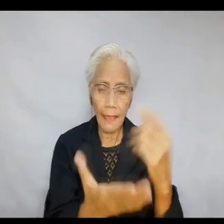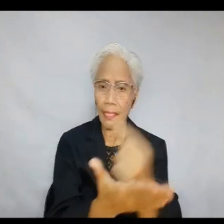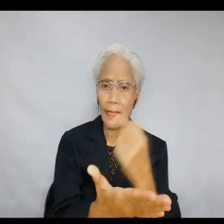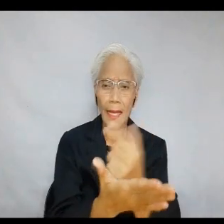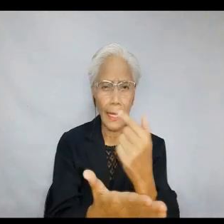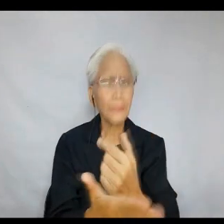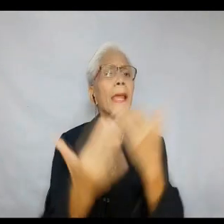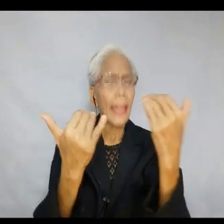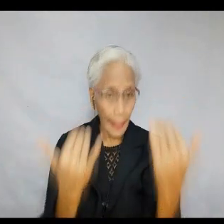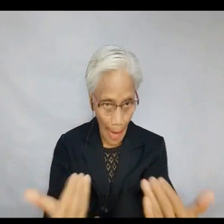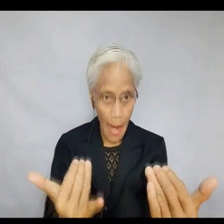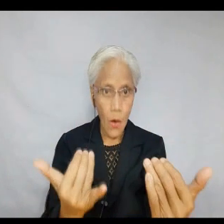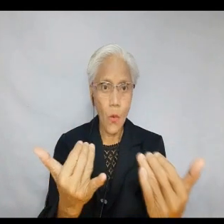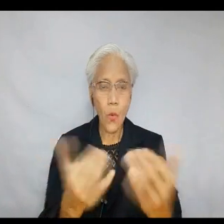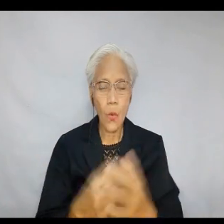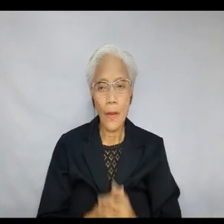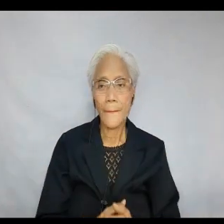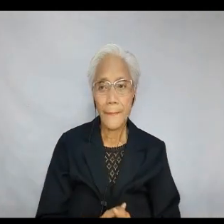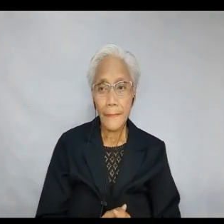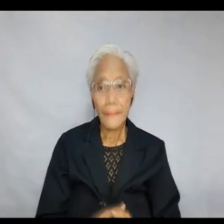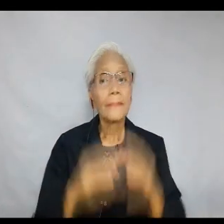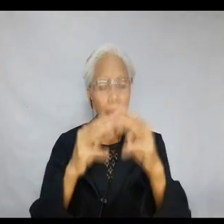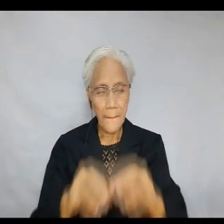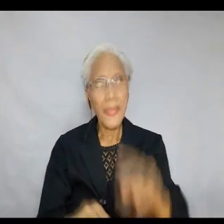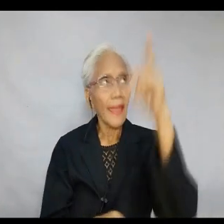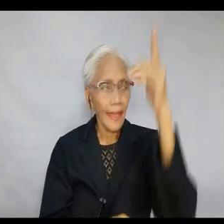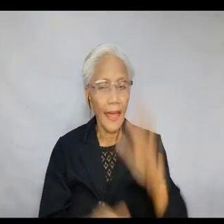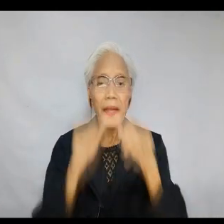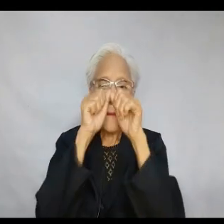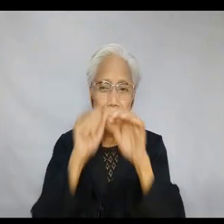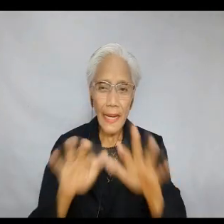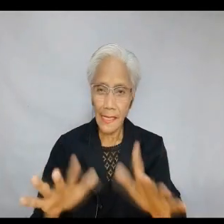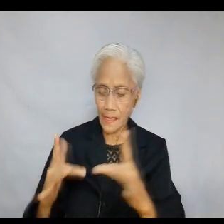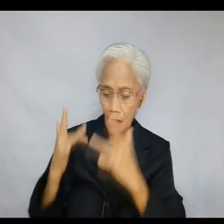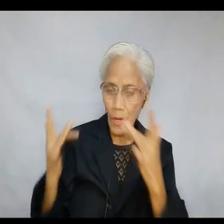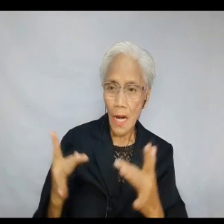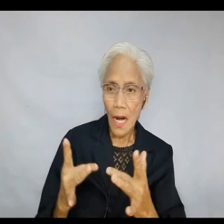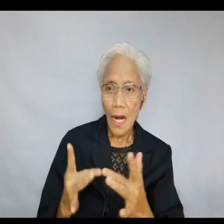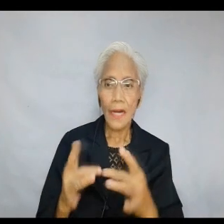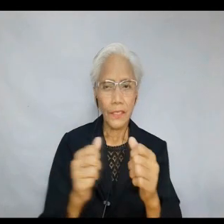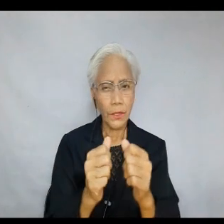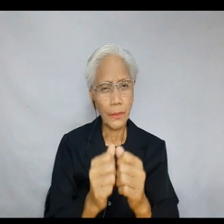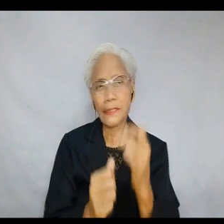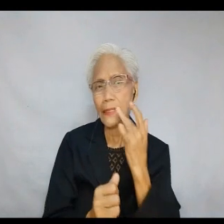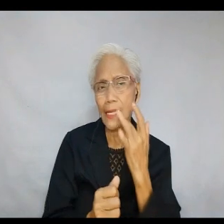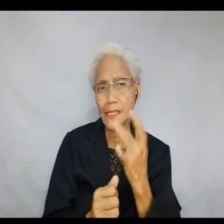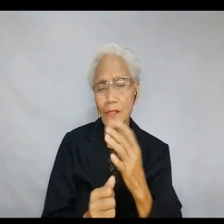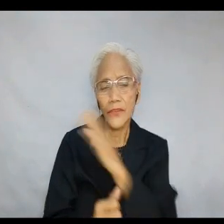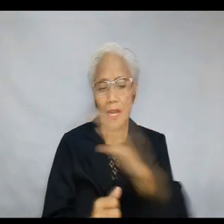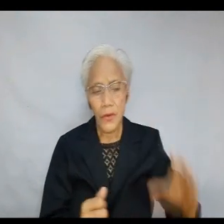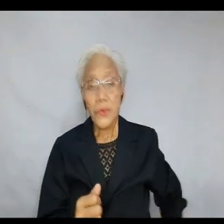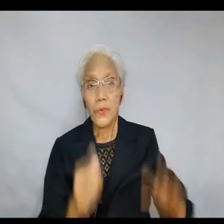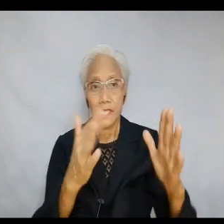turn away from sin now and believe in the gospel now na. May God